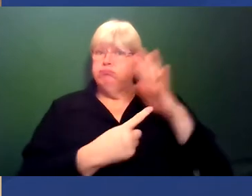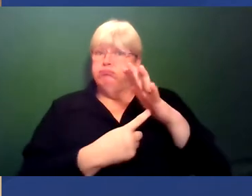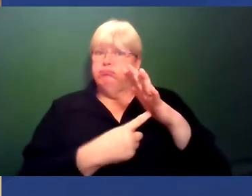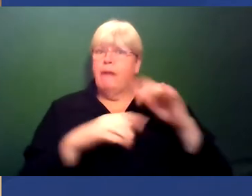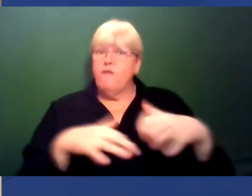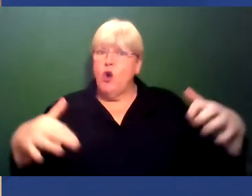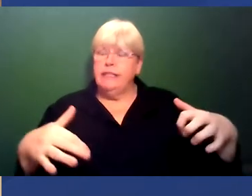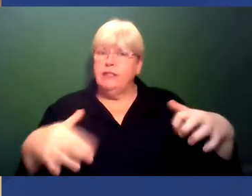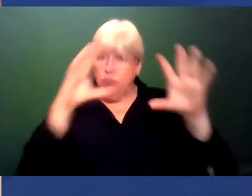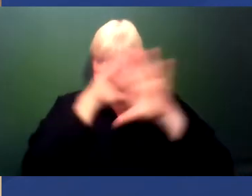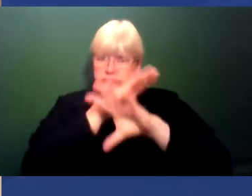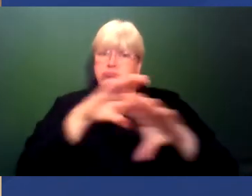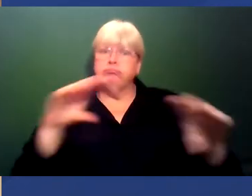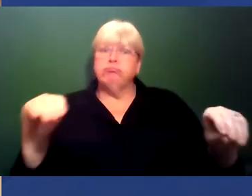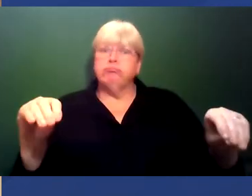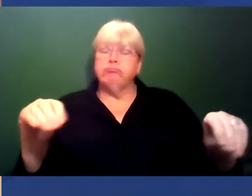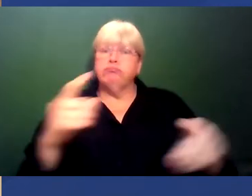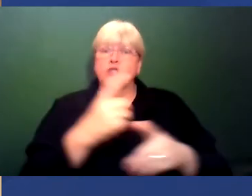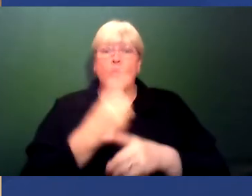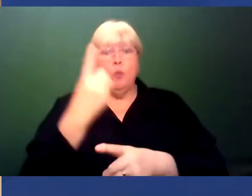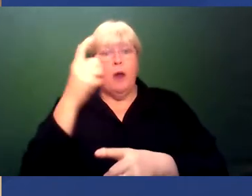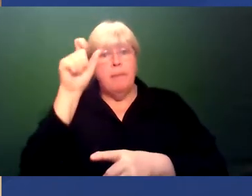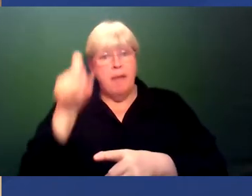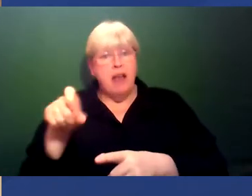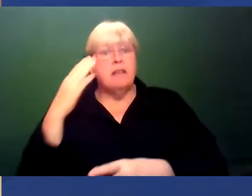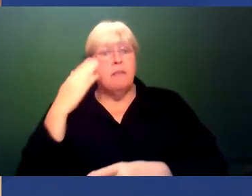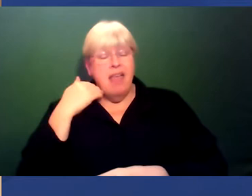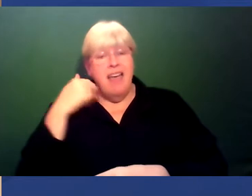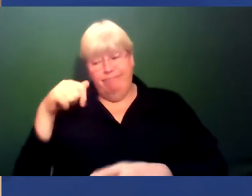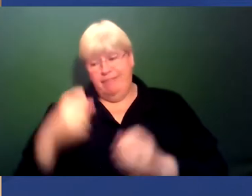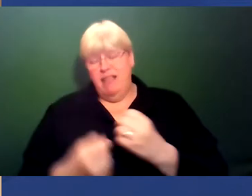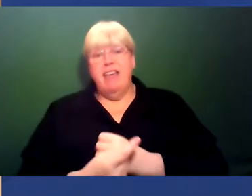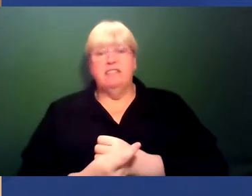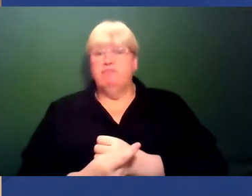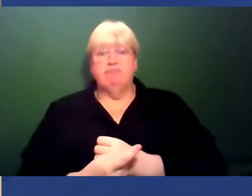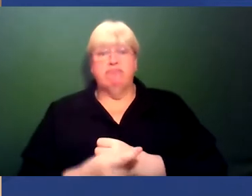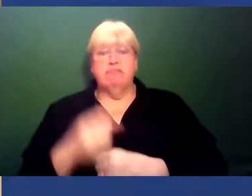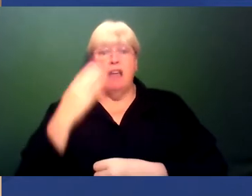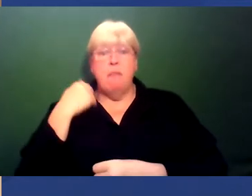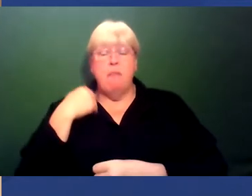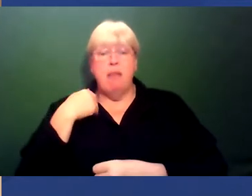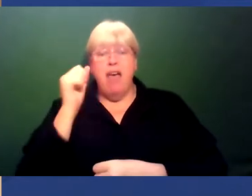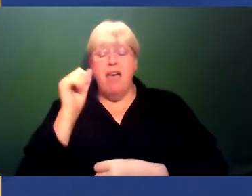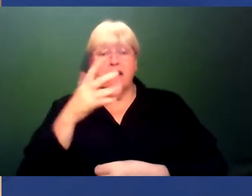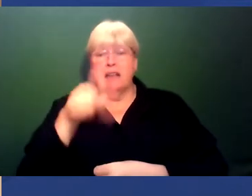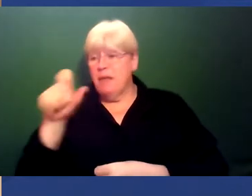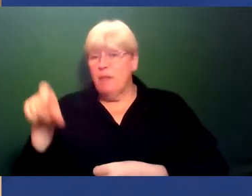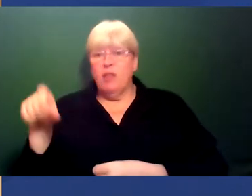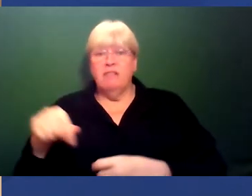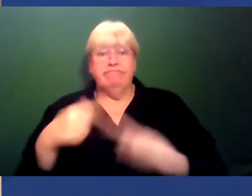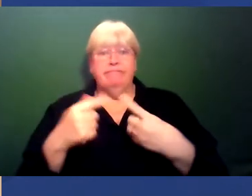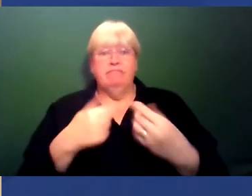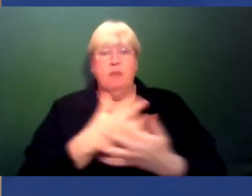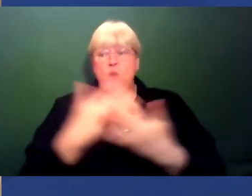away. You know, you're talking to one black person at this event. And black people have myriad experiences and have